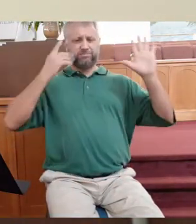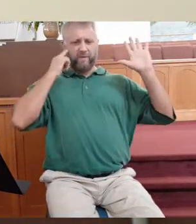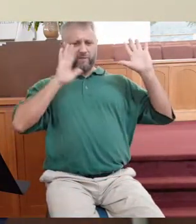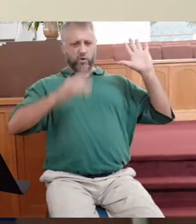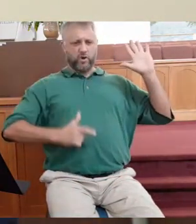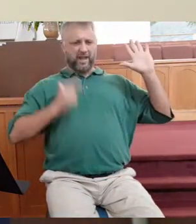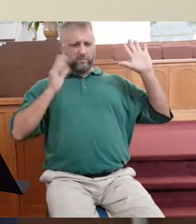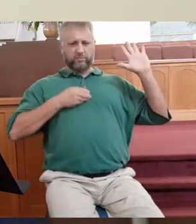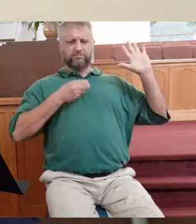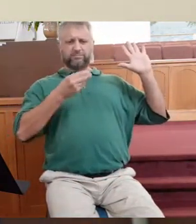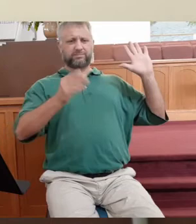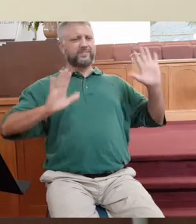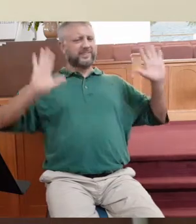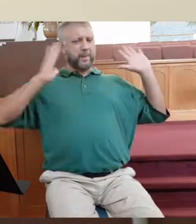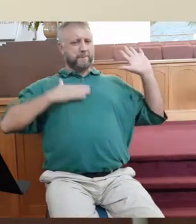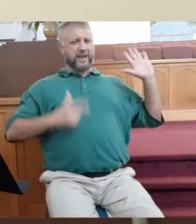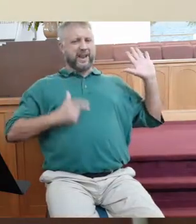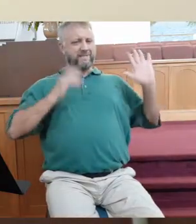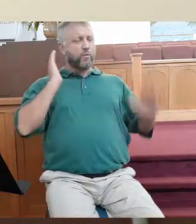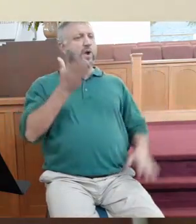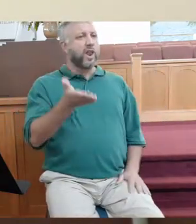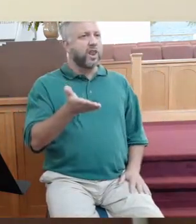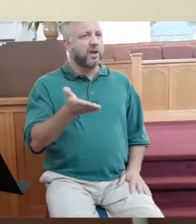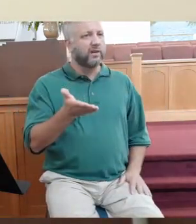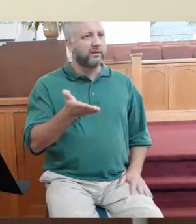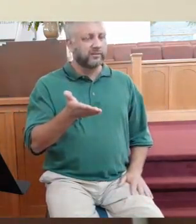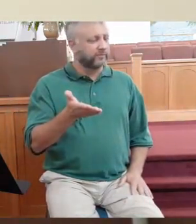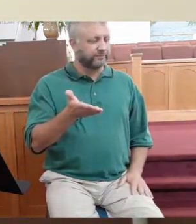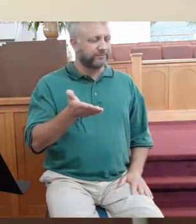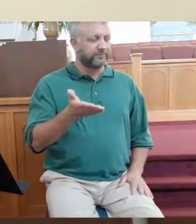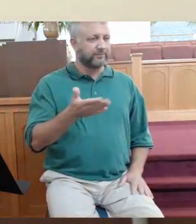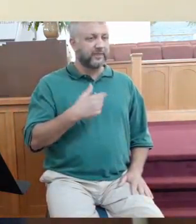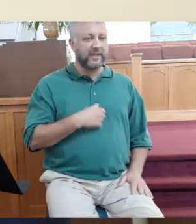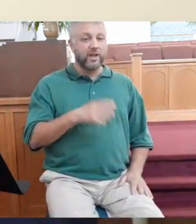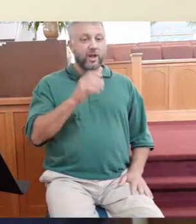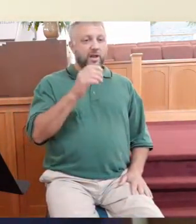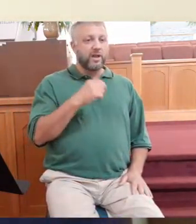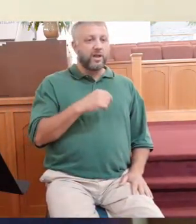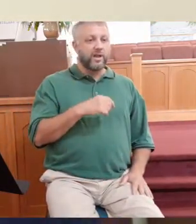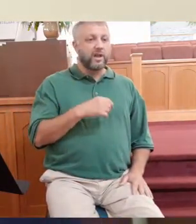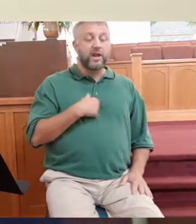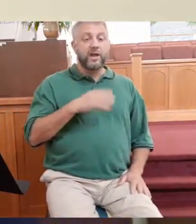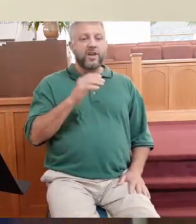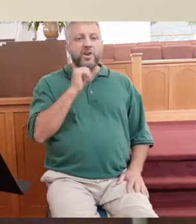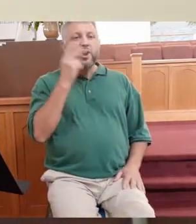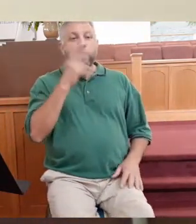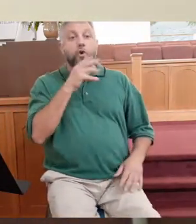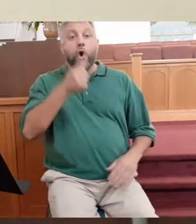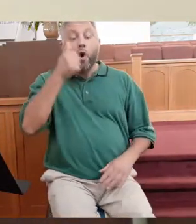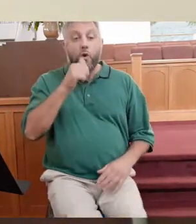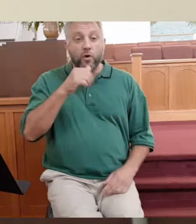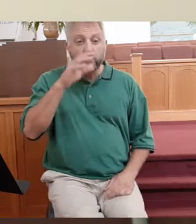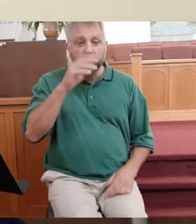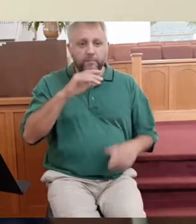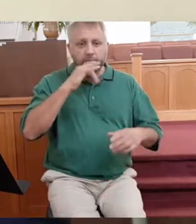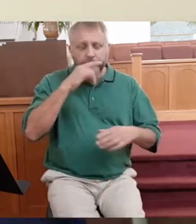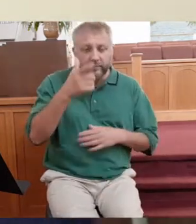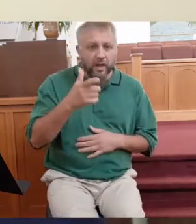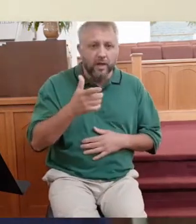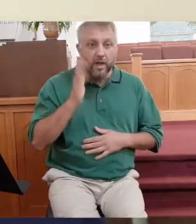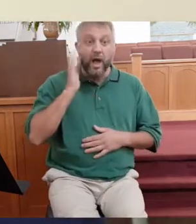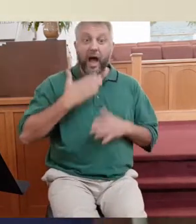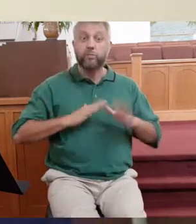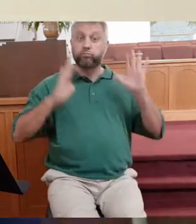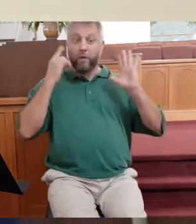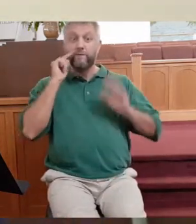kids. If you have multiple kids for every one of them, I wouldn't look at the oldest one and go, I will give my life for that one. Look at the middle one and go,